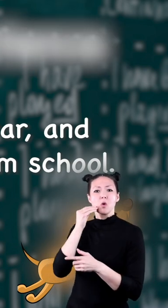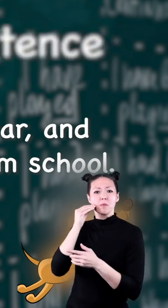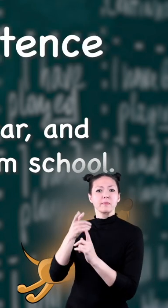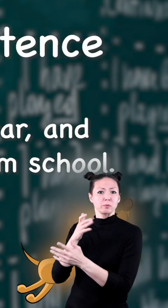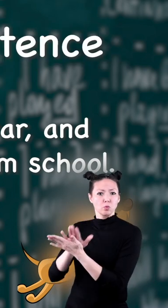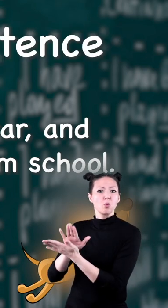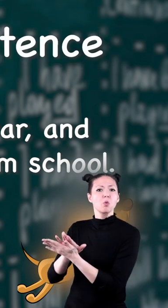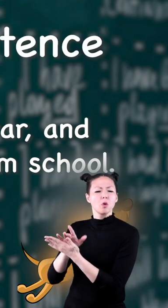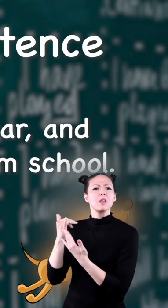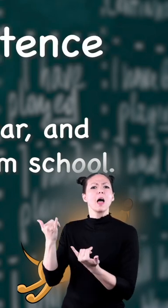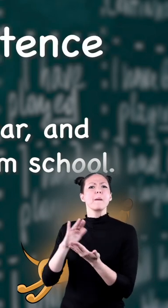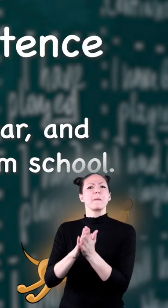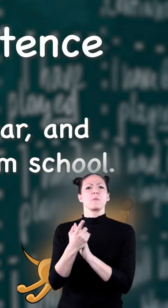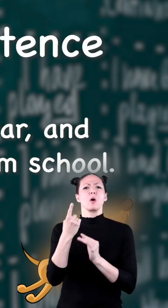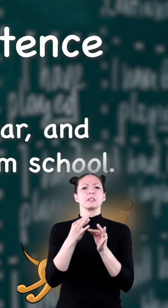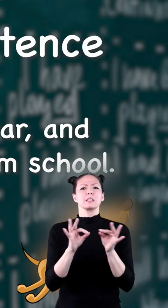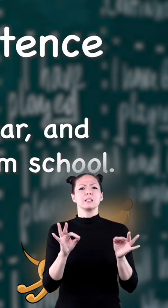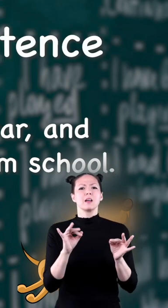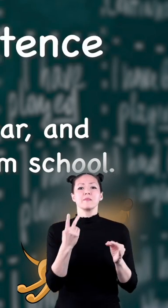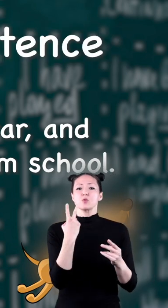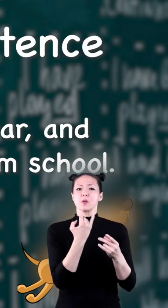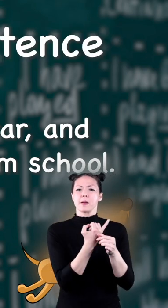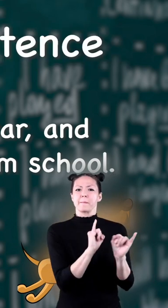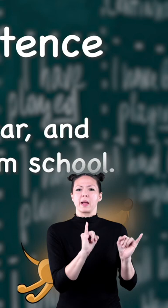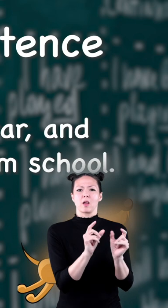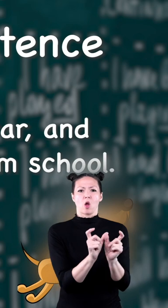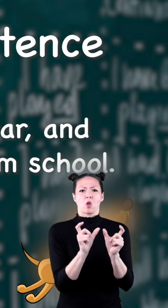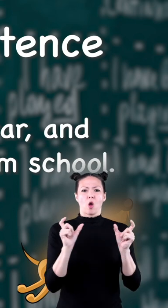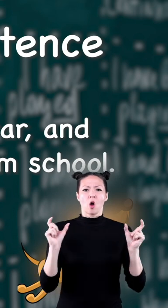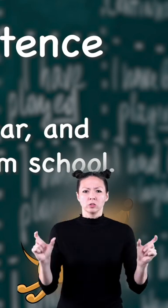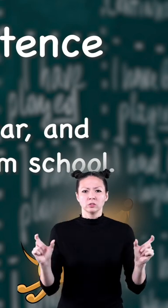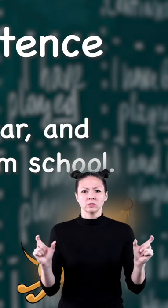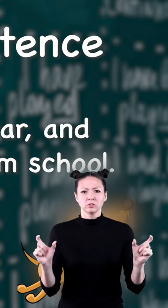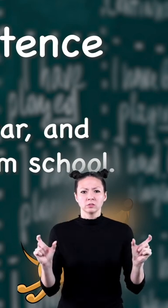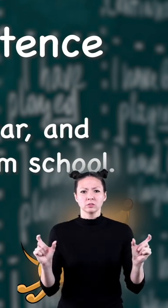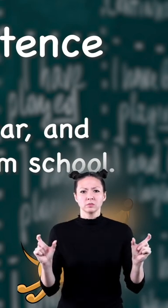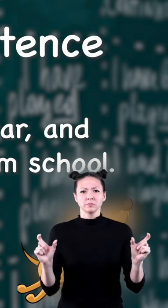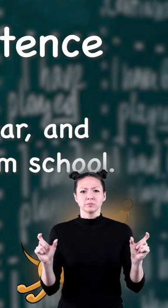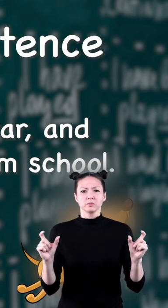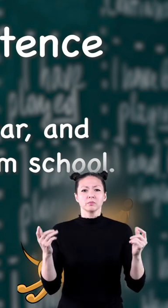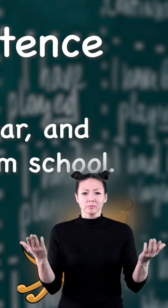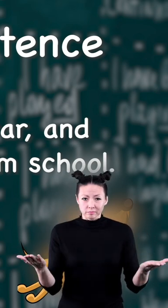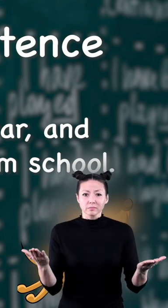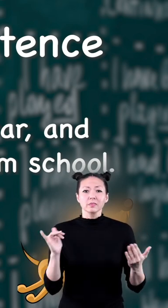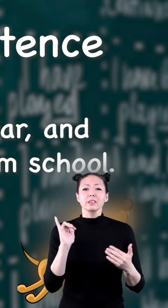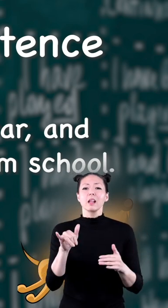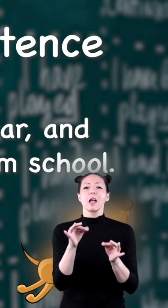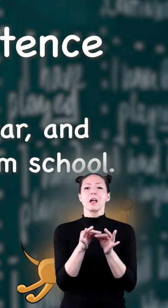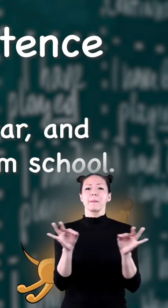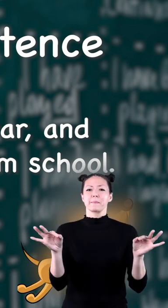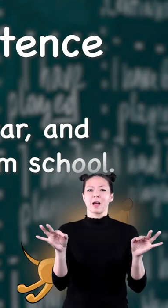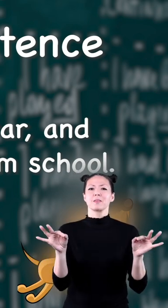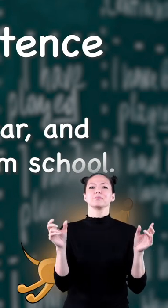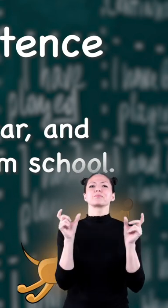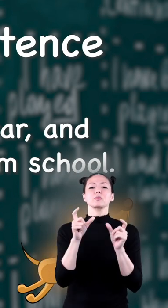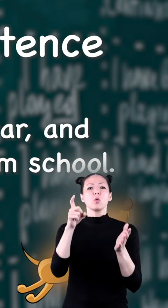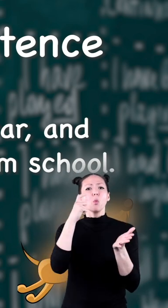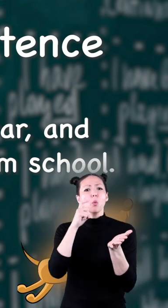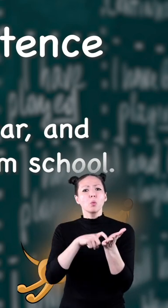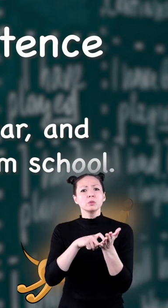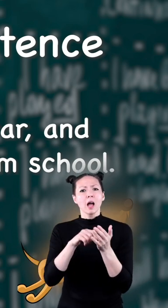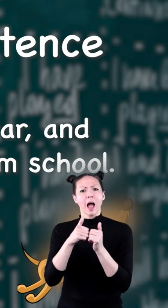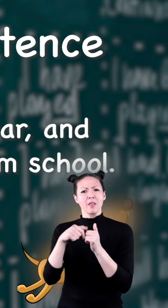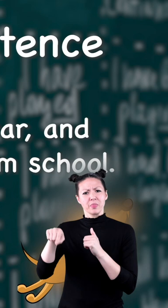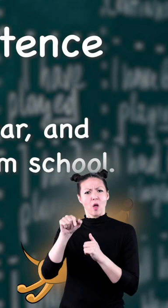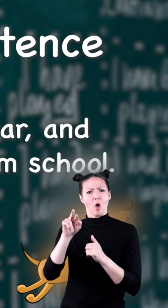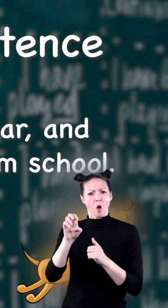now it's one sentence with two independent clauses thus it's a compound sentence notice how